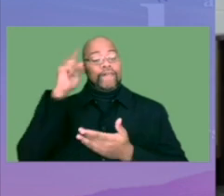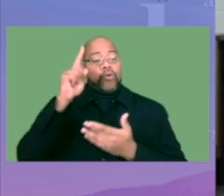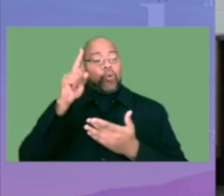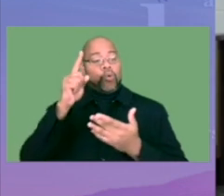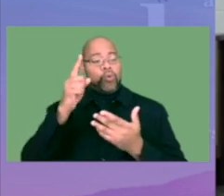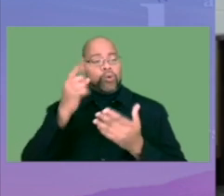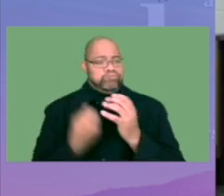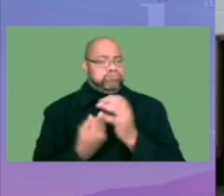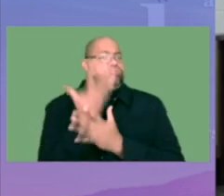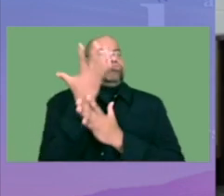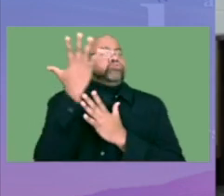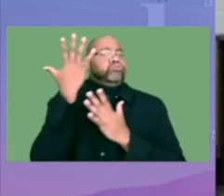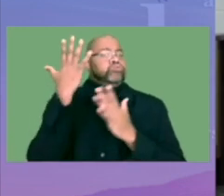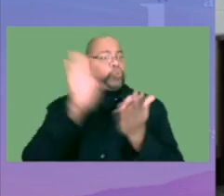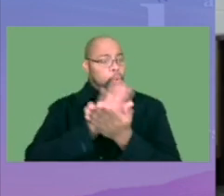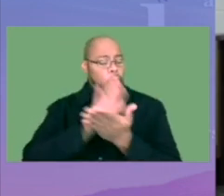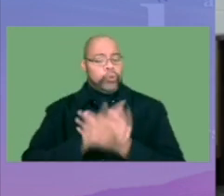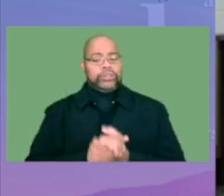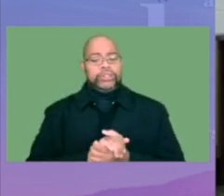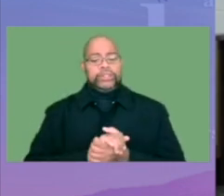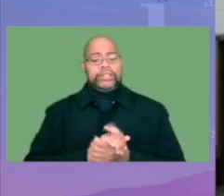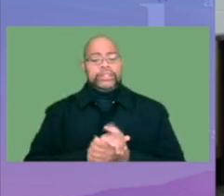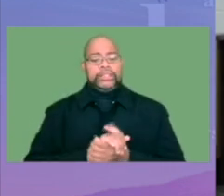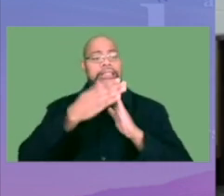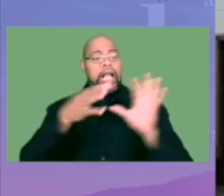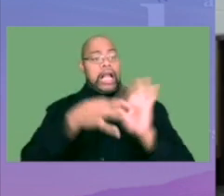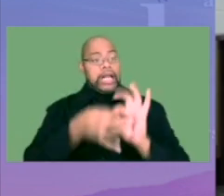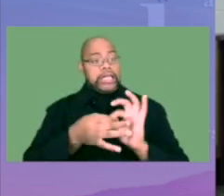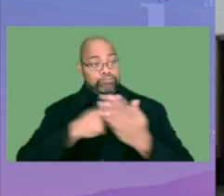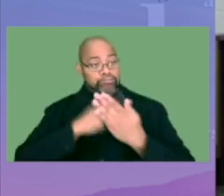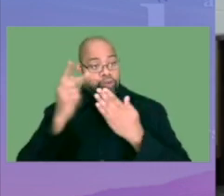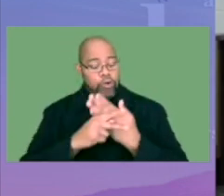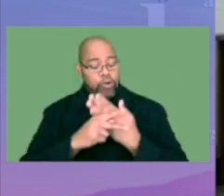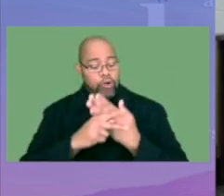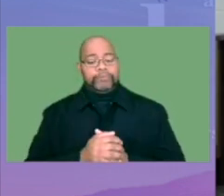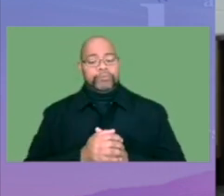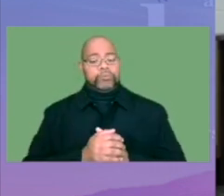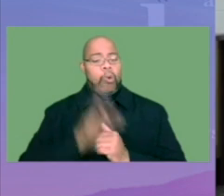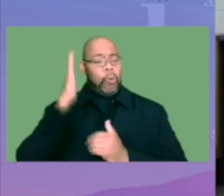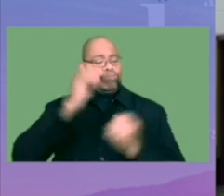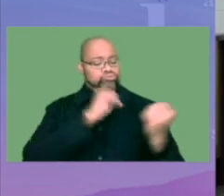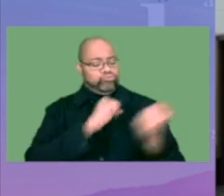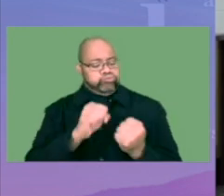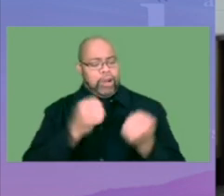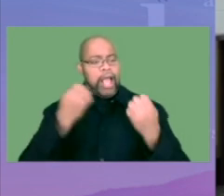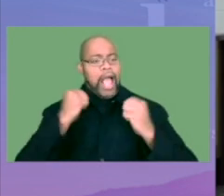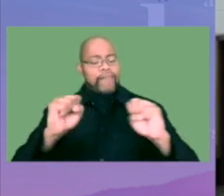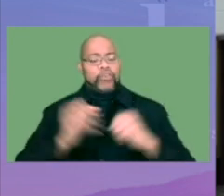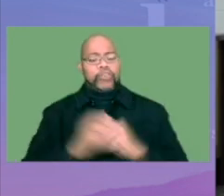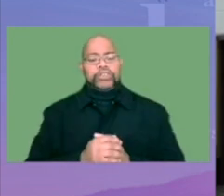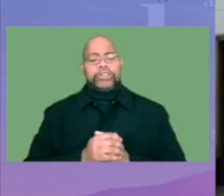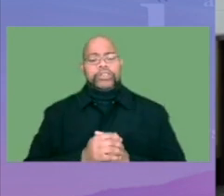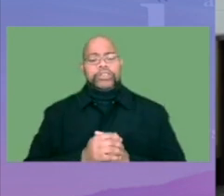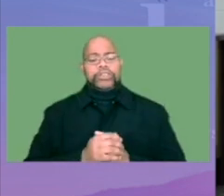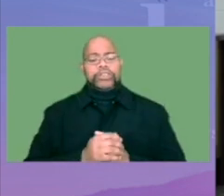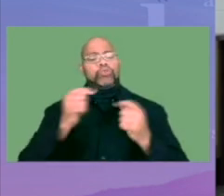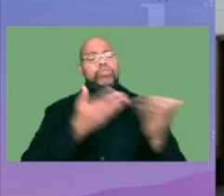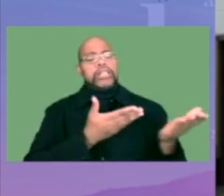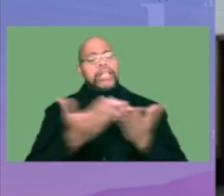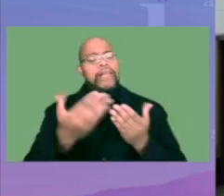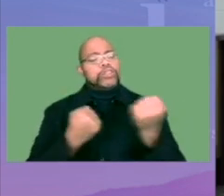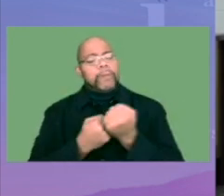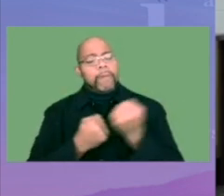for Vibrant Schools, the CityConnects initiative will strengthen efforts